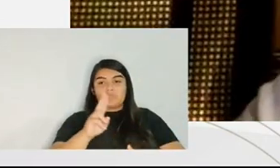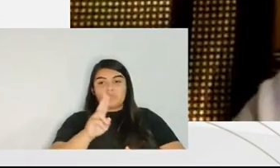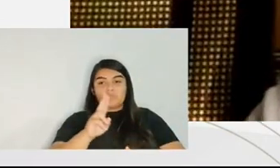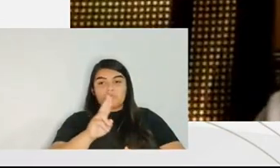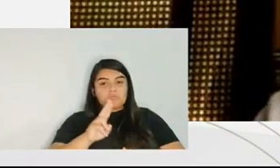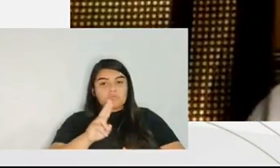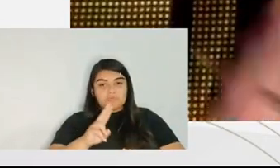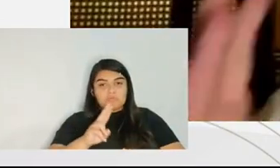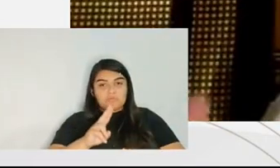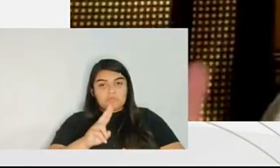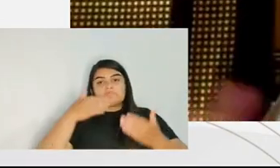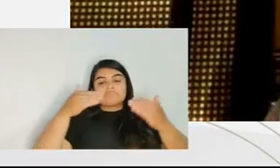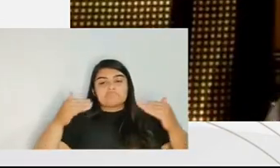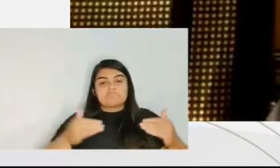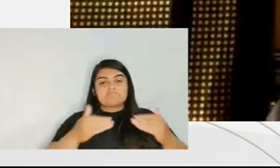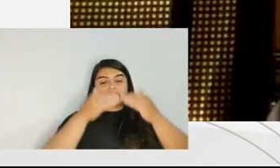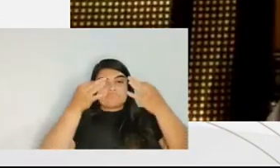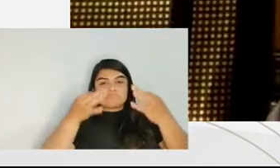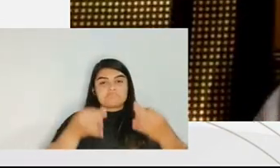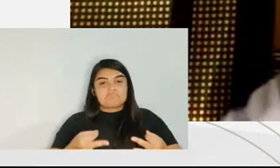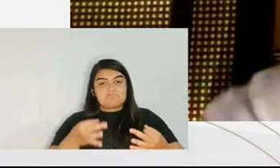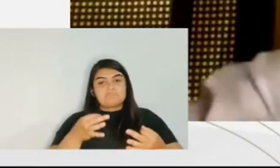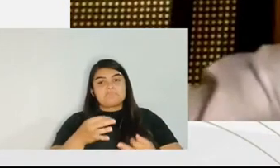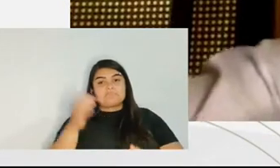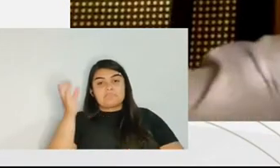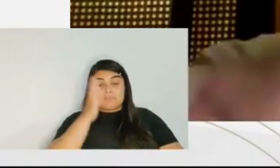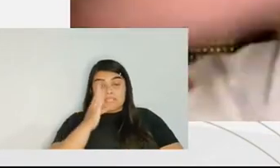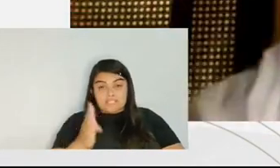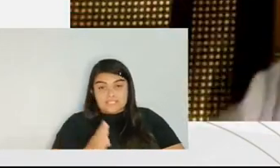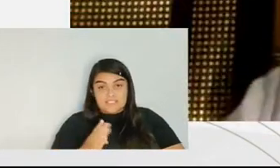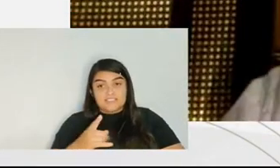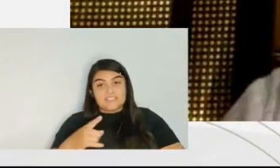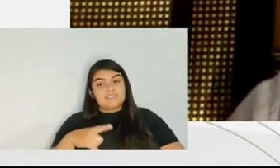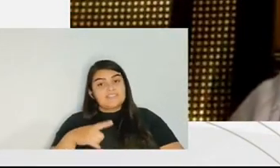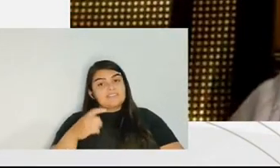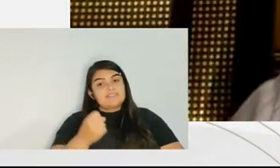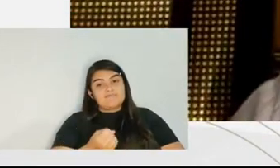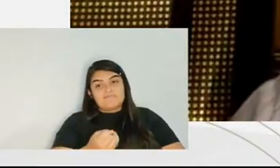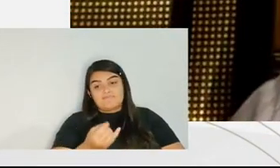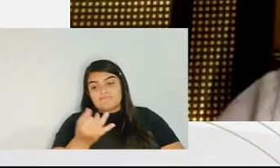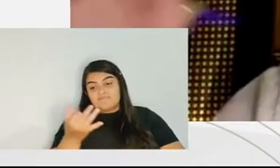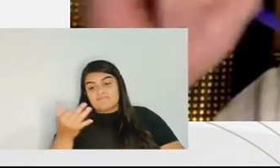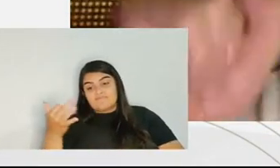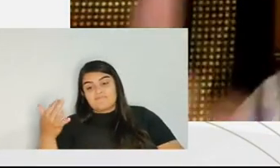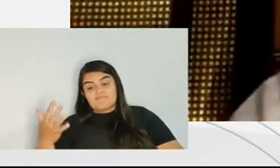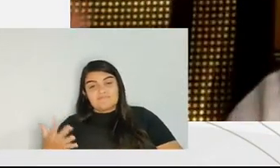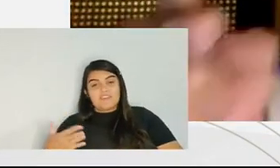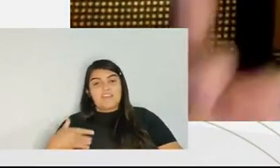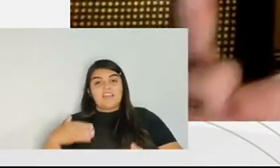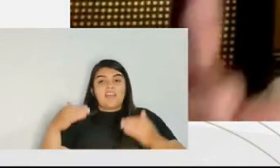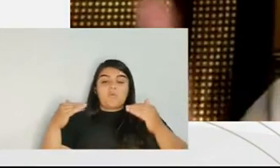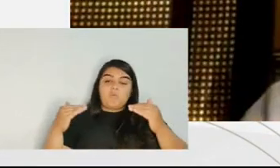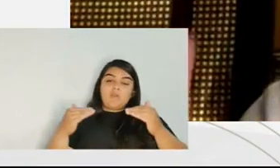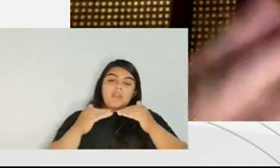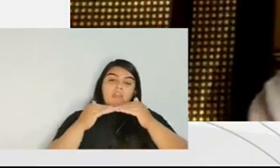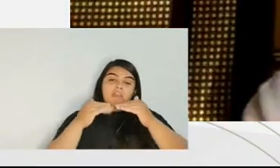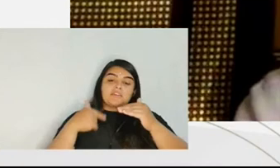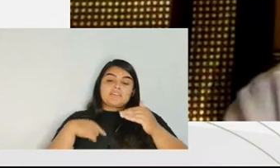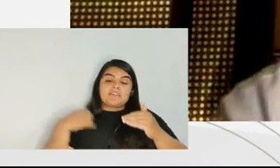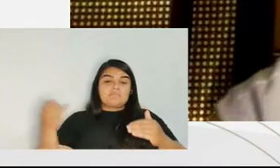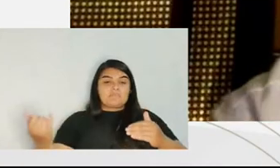matter the name that we give to the instrument of disagreement and in brazil professor fisher we have many